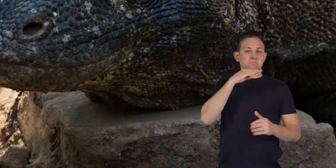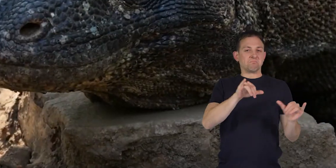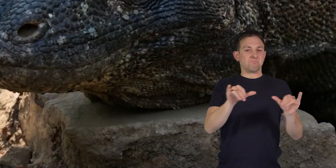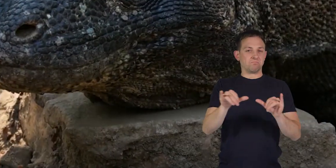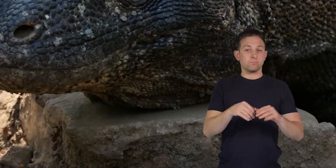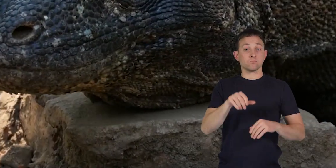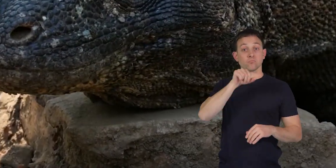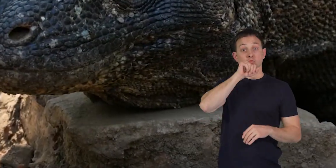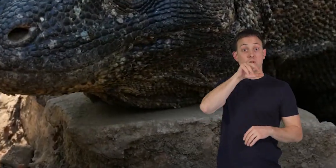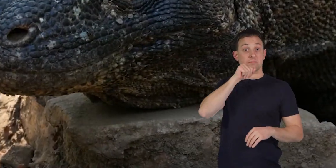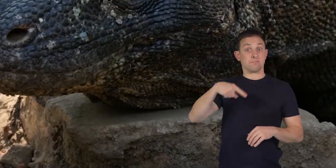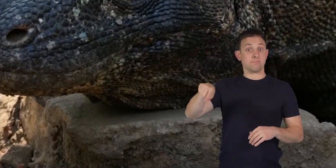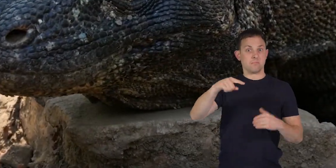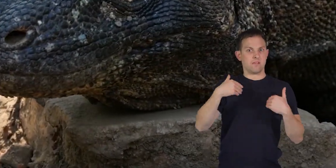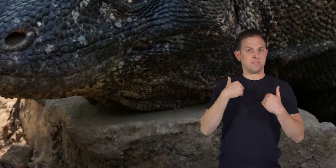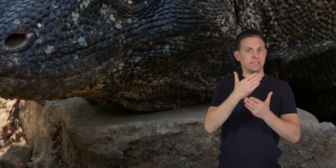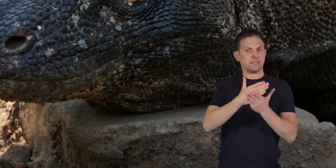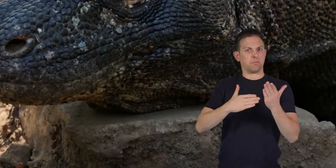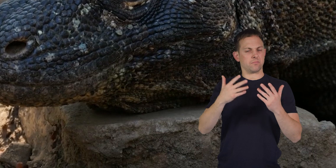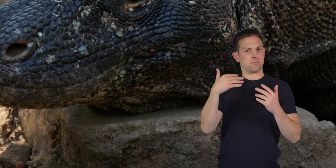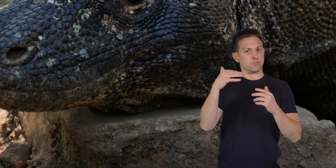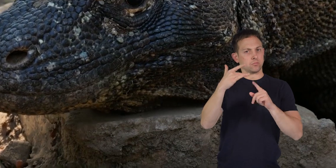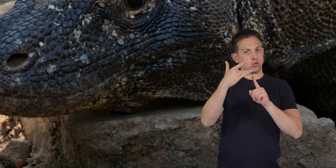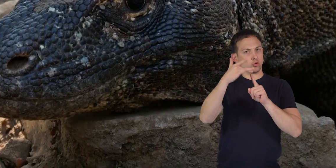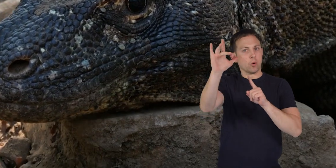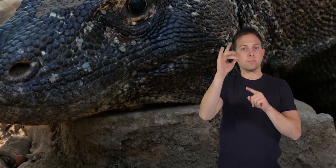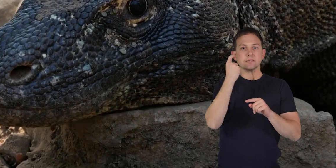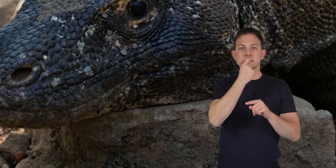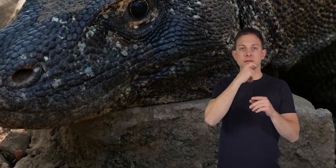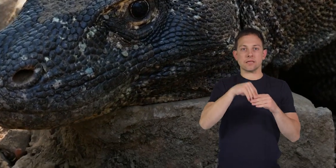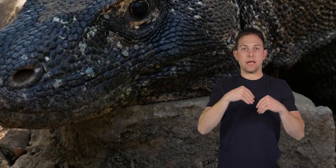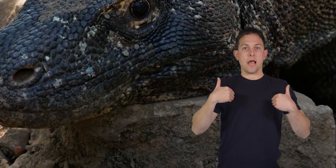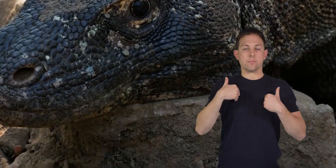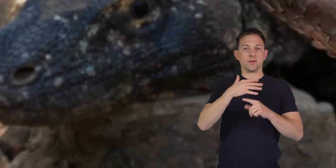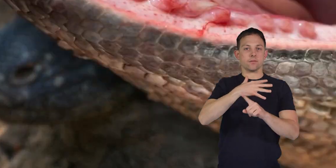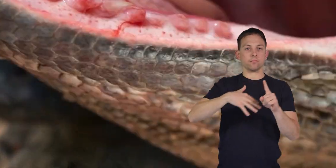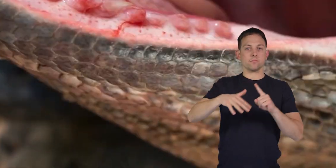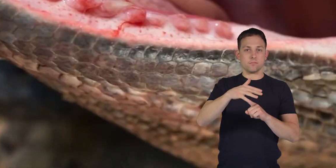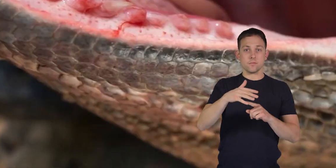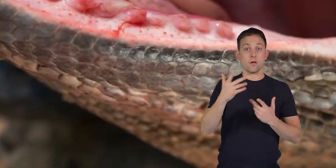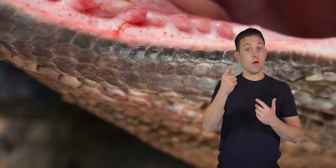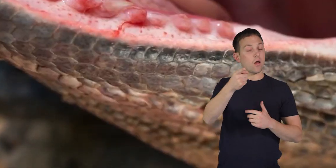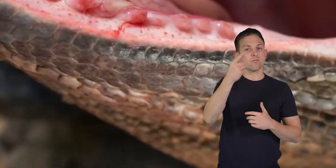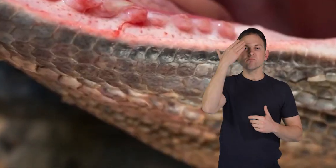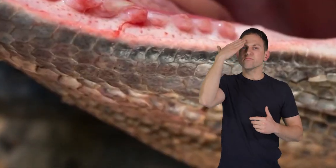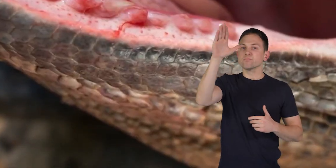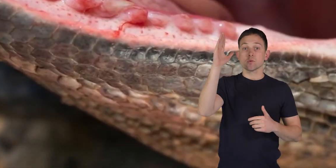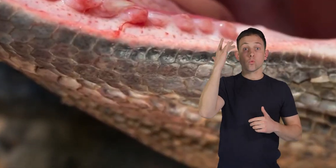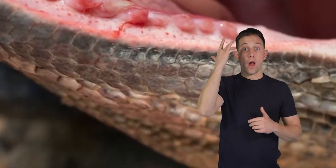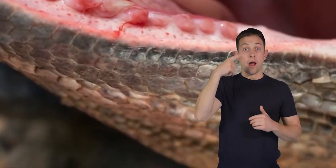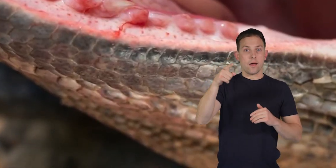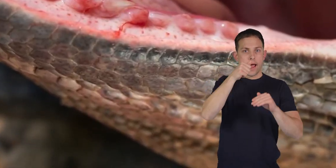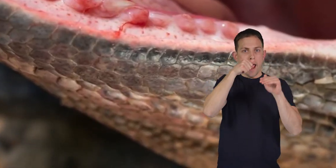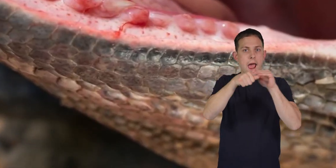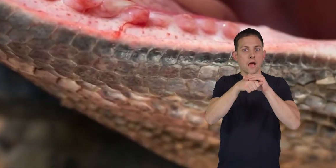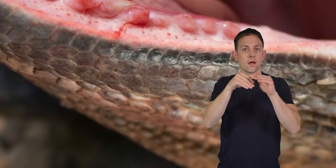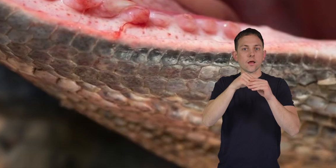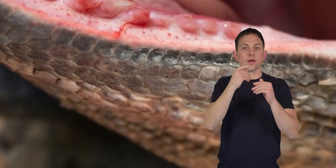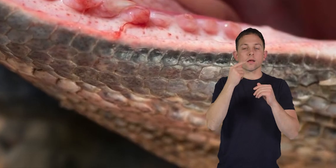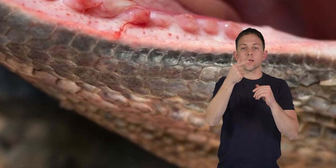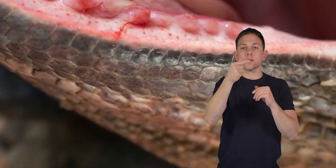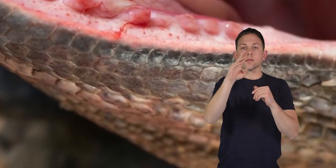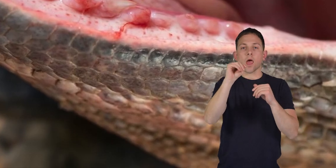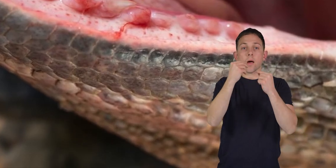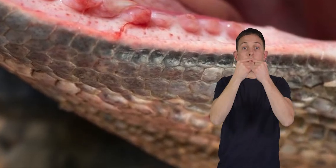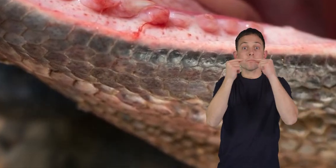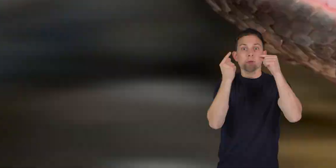Komodo dragons have some of the sharpest teeth in the animal kingdom. But you wouldn't know it because they're hidden beneath